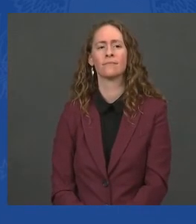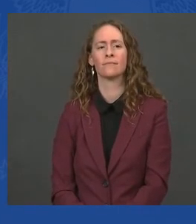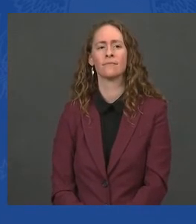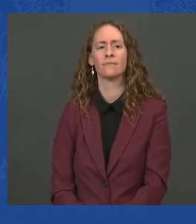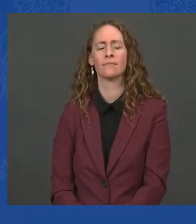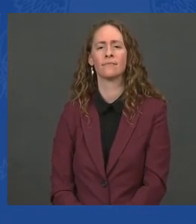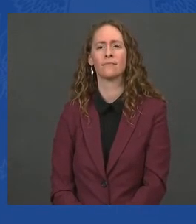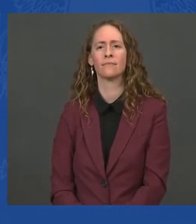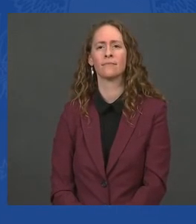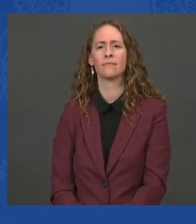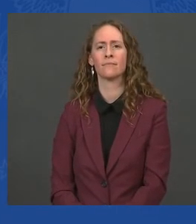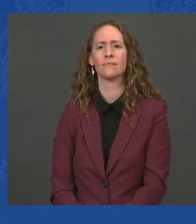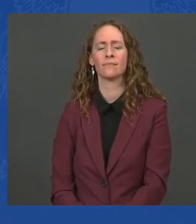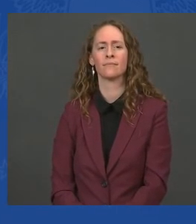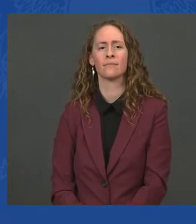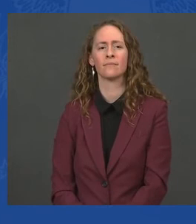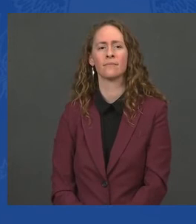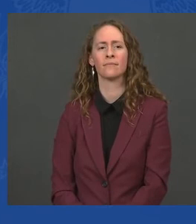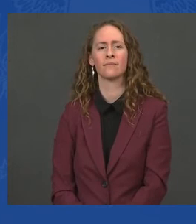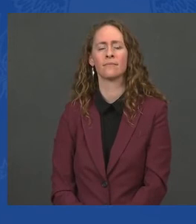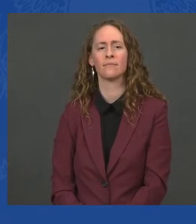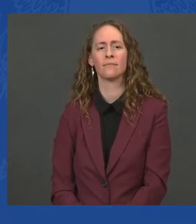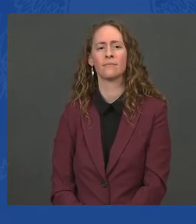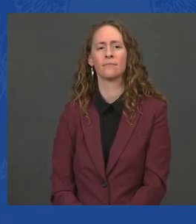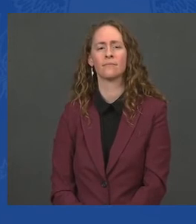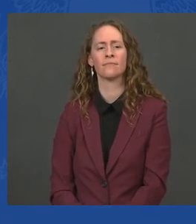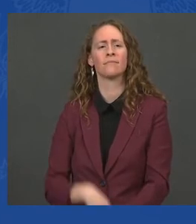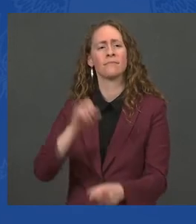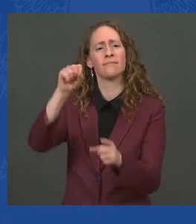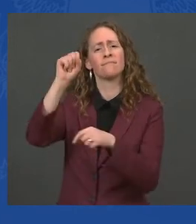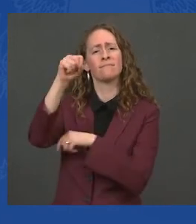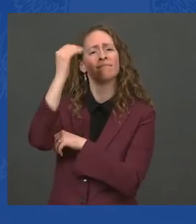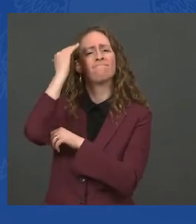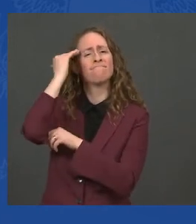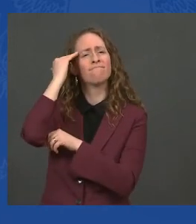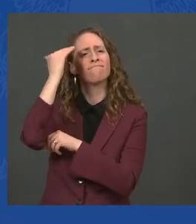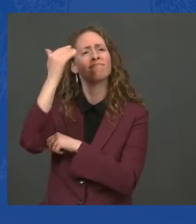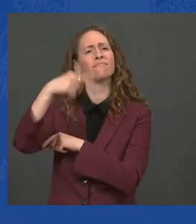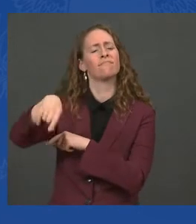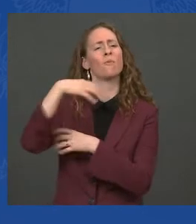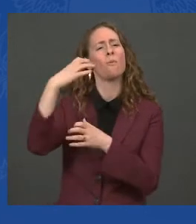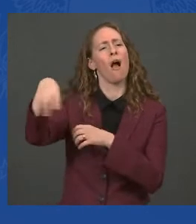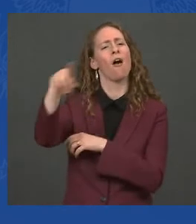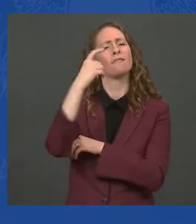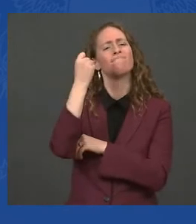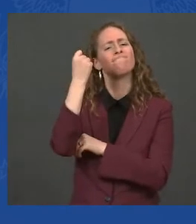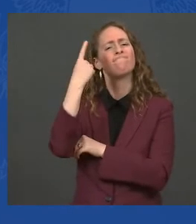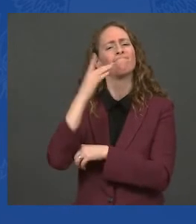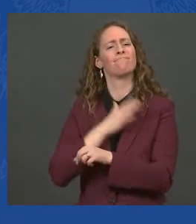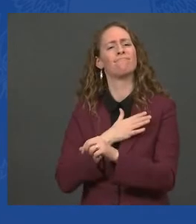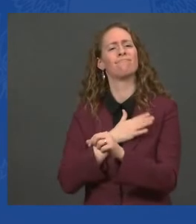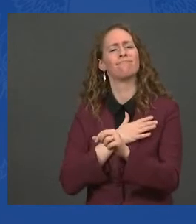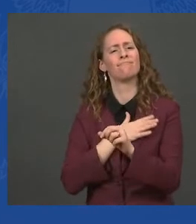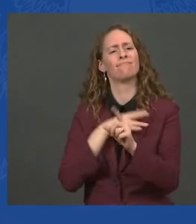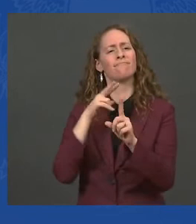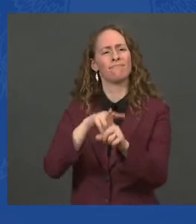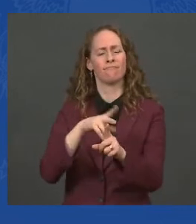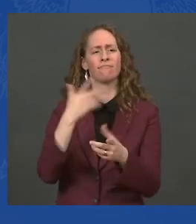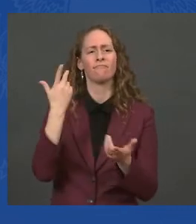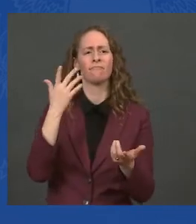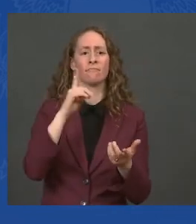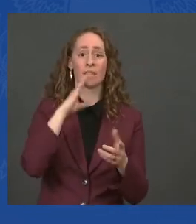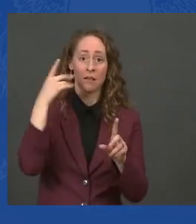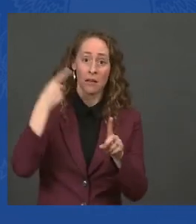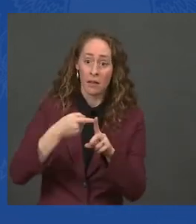at the beginning of this administration, in my view, was not getting the vaccines produced, although that was not